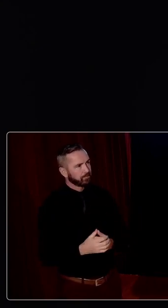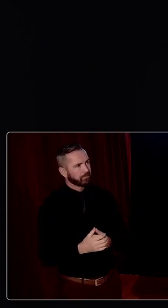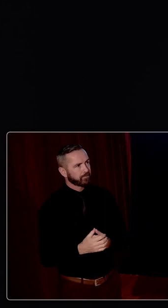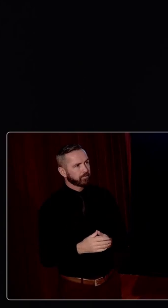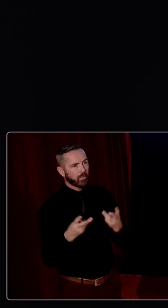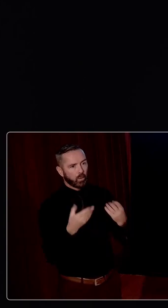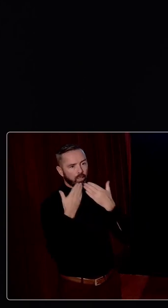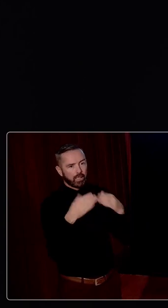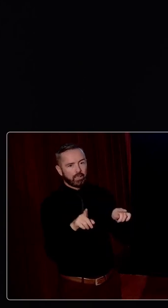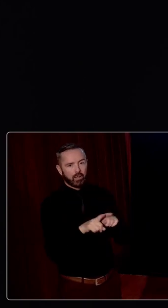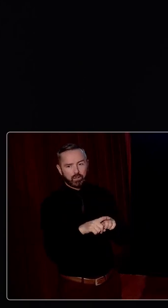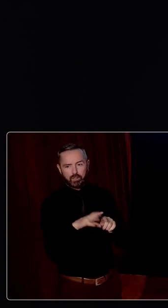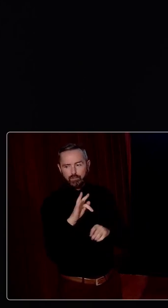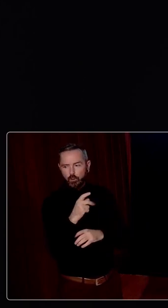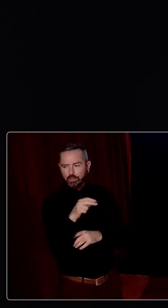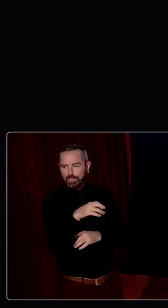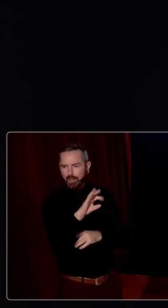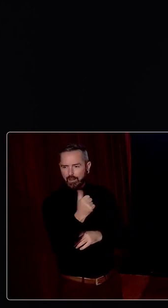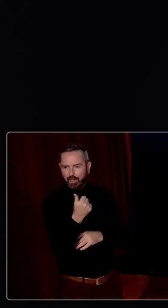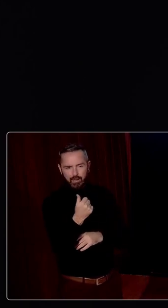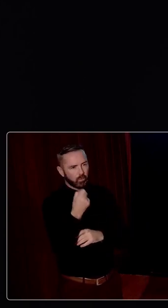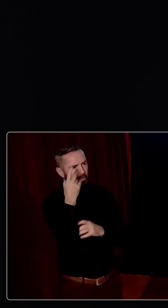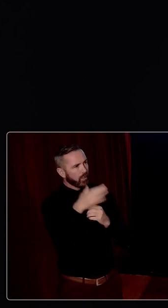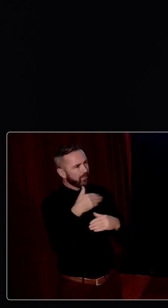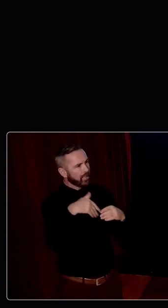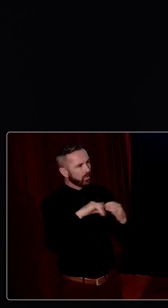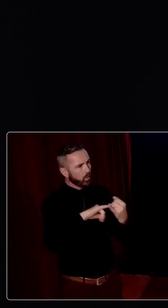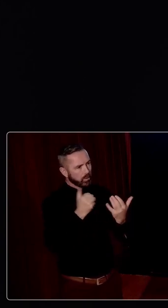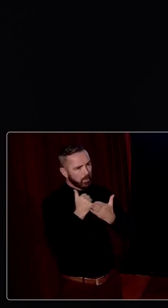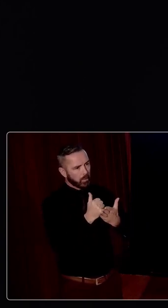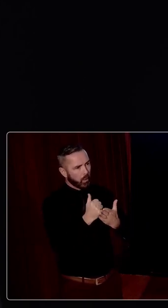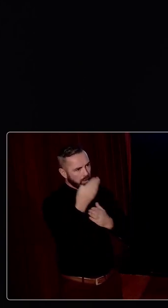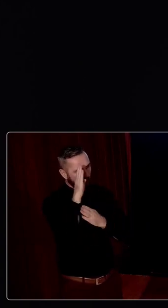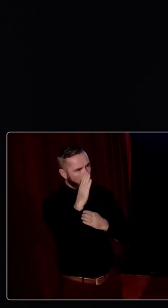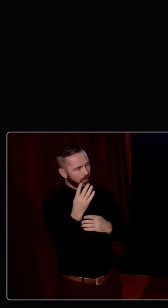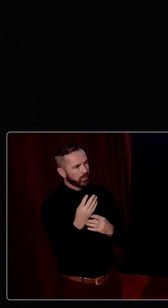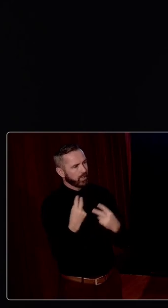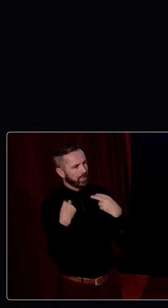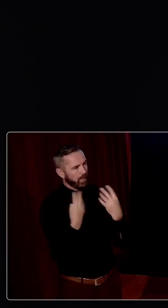I want to thank first Nigelge, again in the spirit of inclusivity, who supported the Irish language panel today.